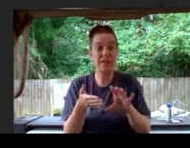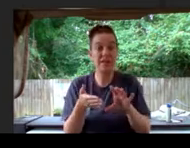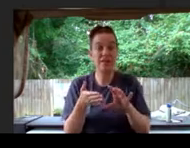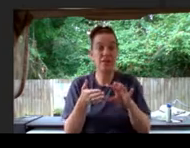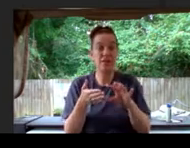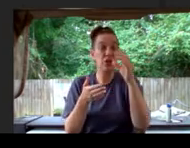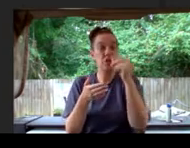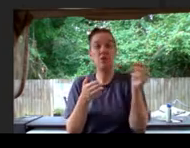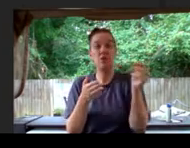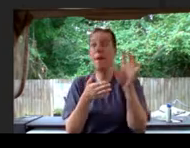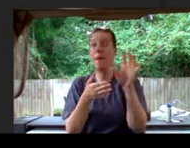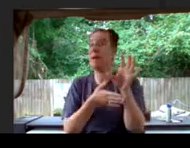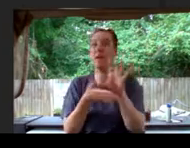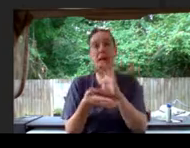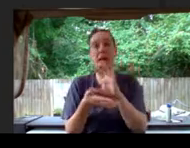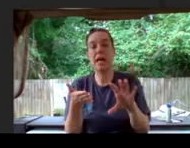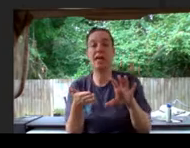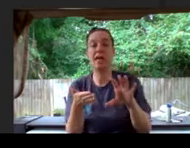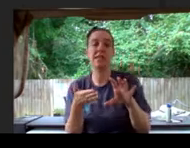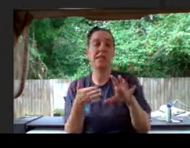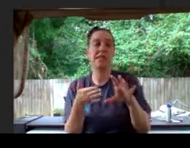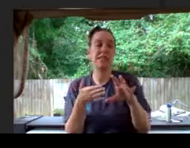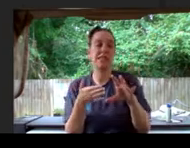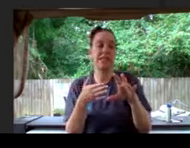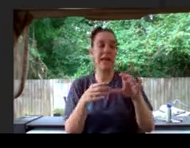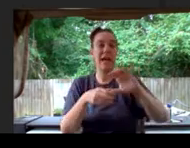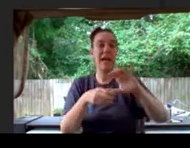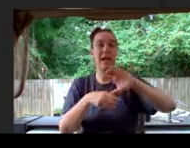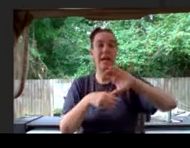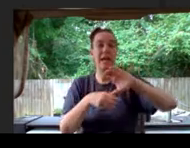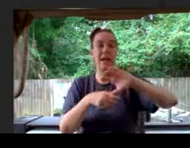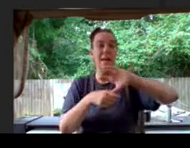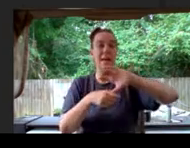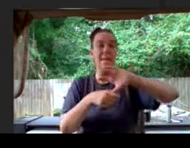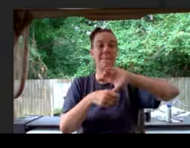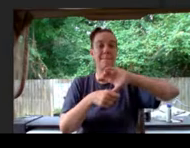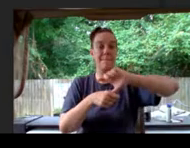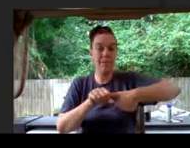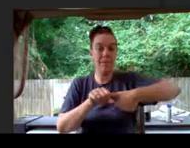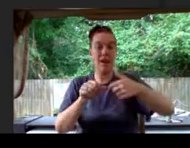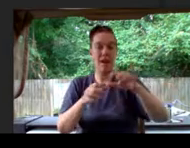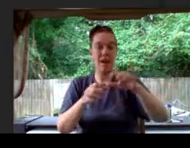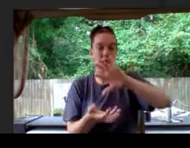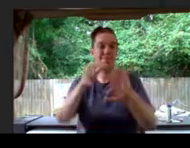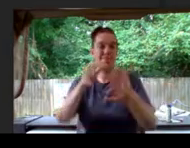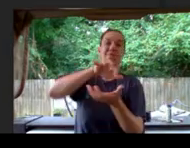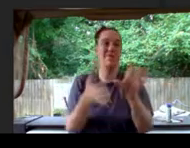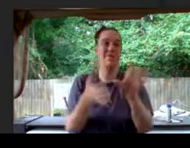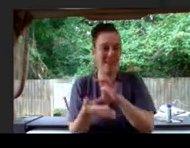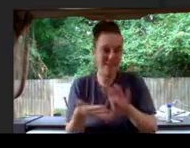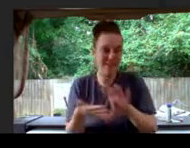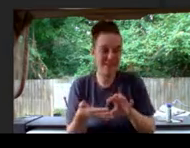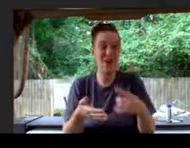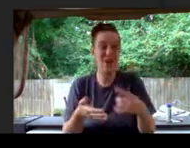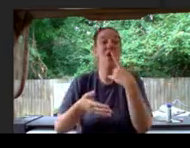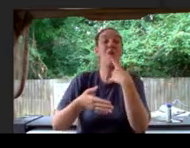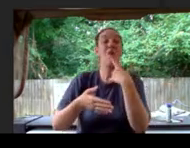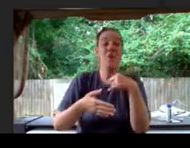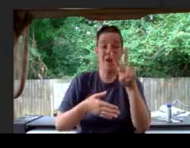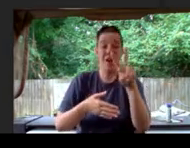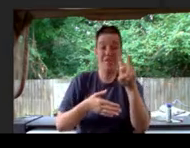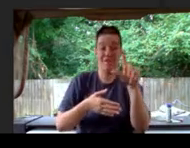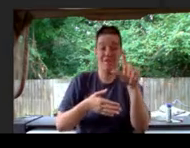short cakes, and pineapple upside-down cakes. Red velvet, tres